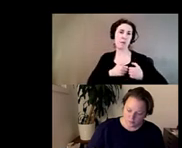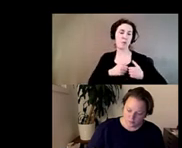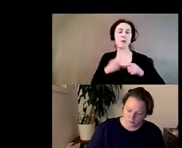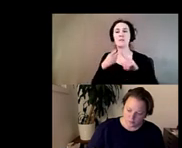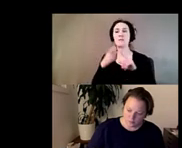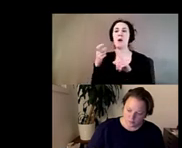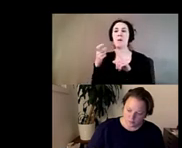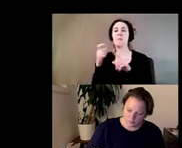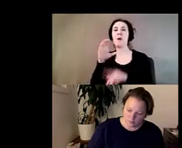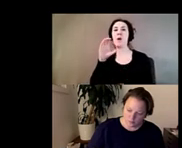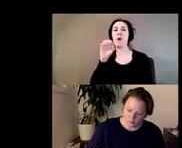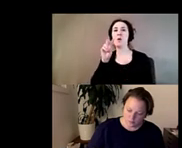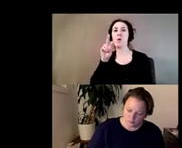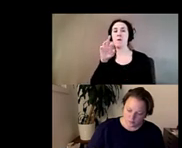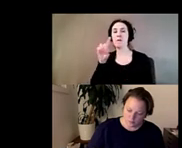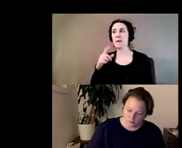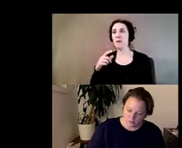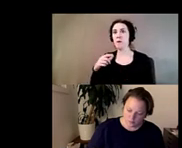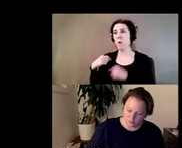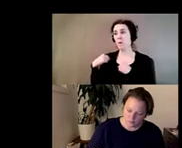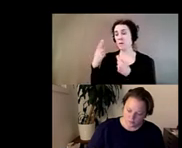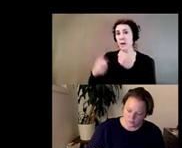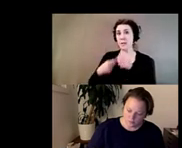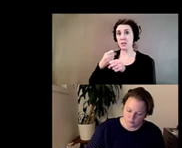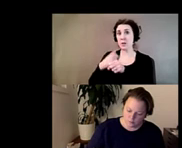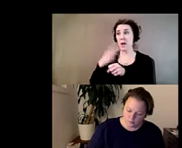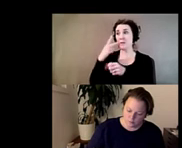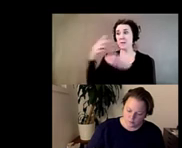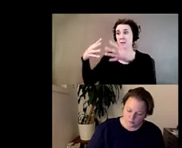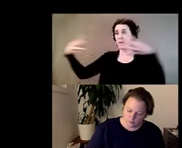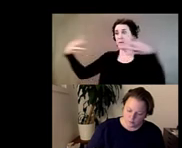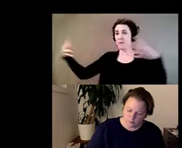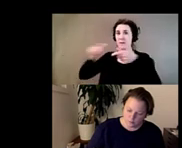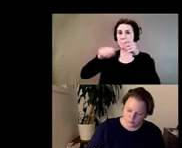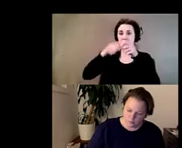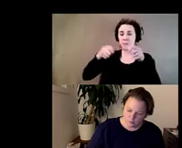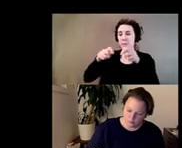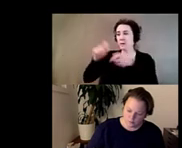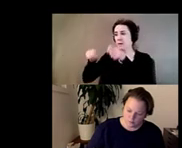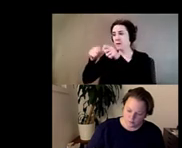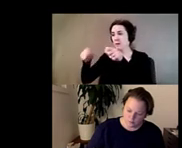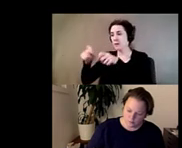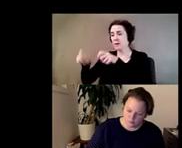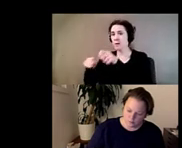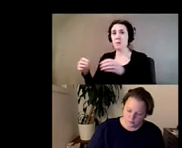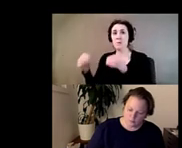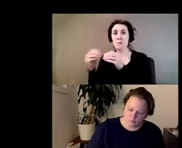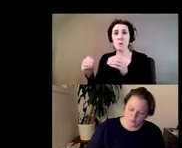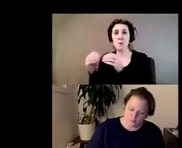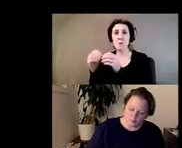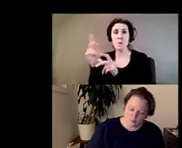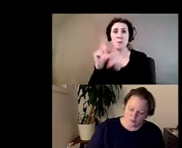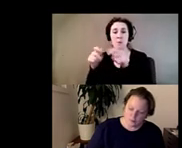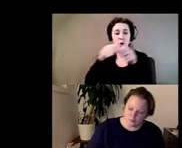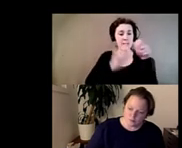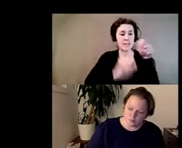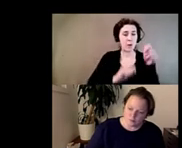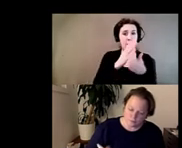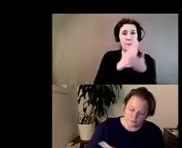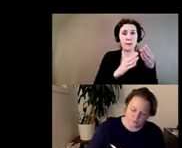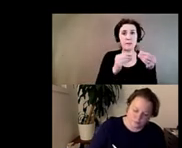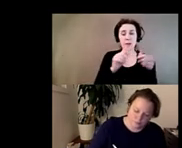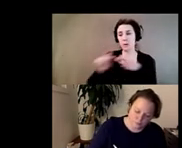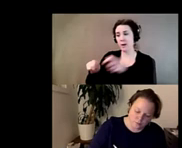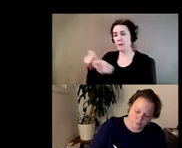watched that fence just grow immensely with these tiny pieces of fabric that people stop and tear um and and line